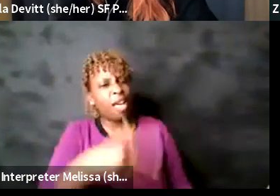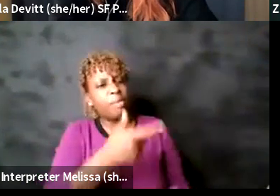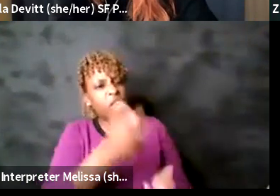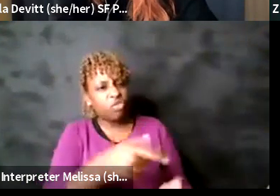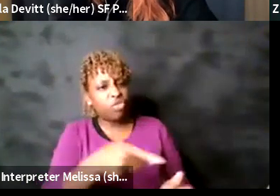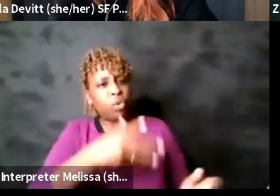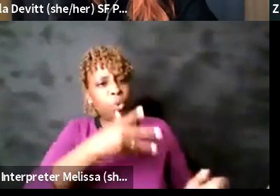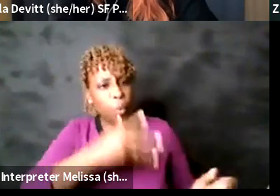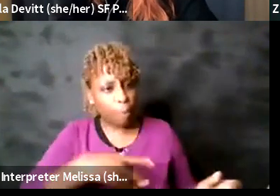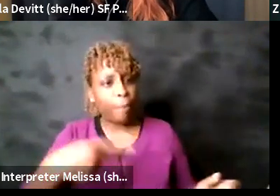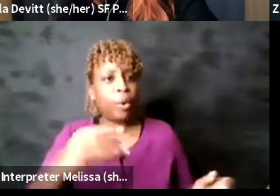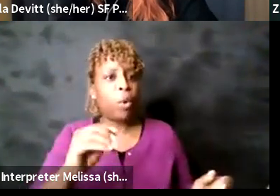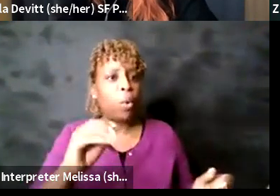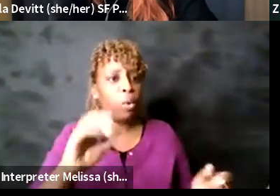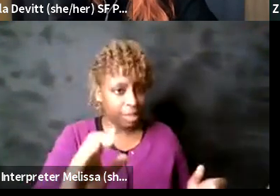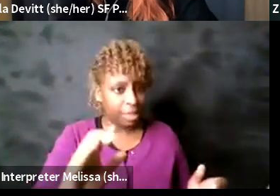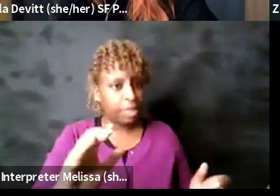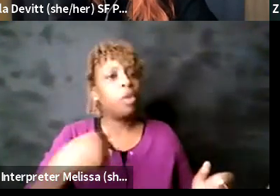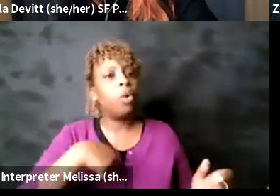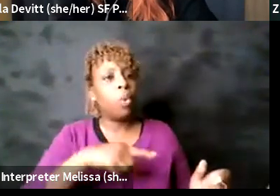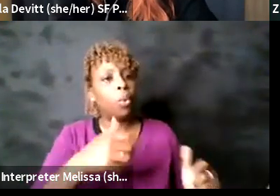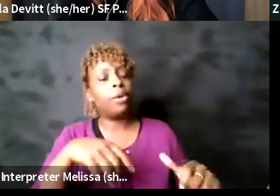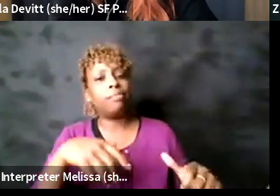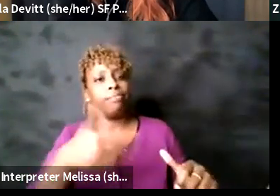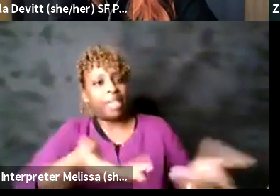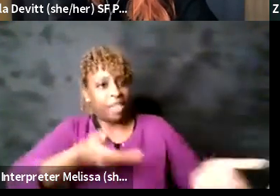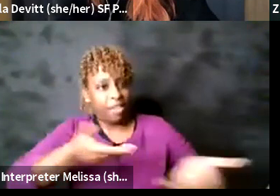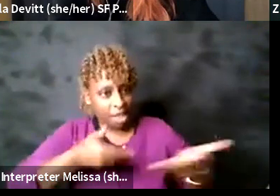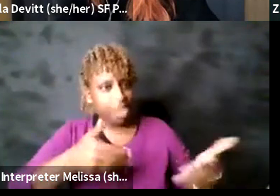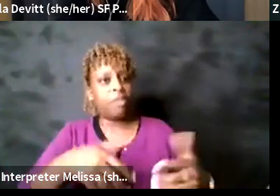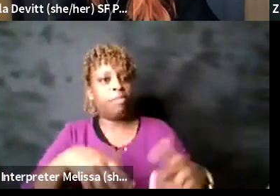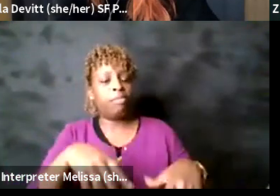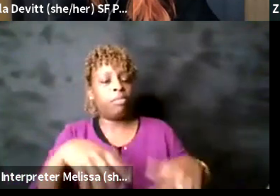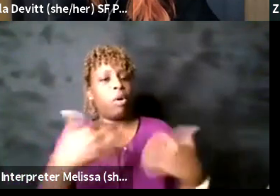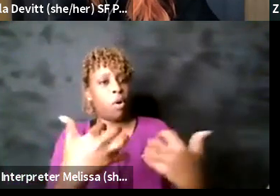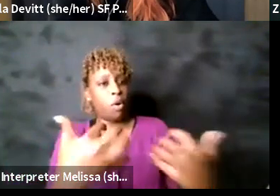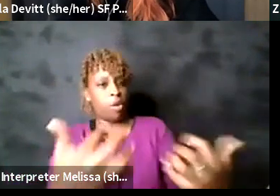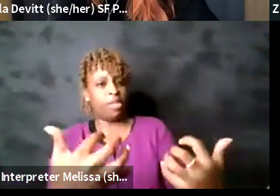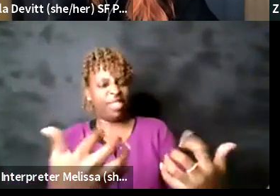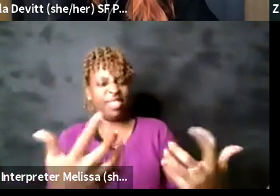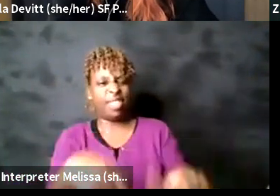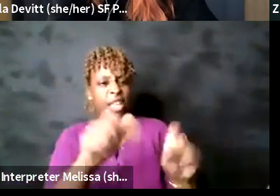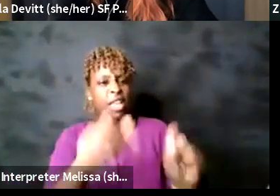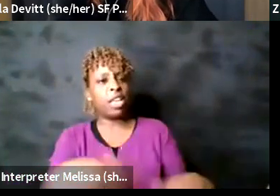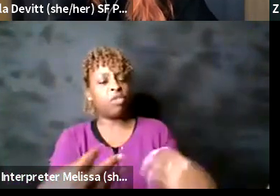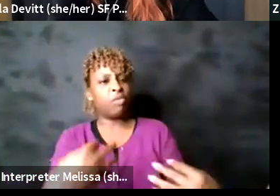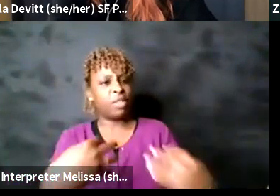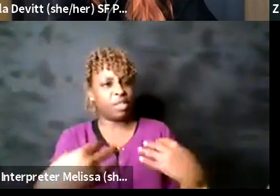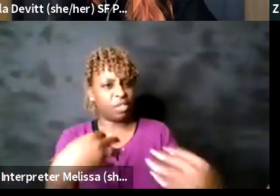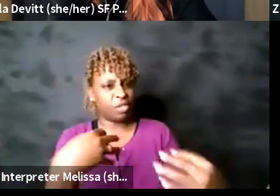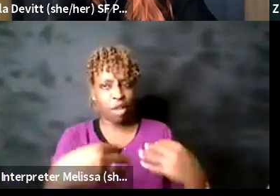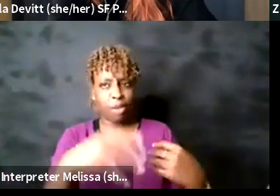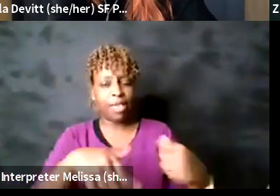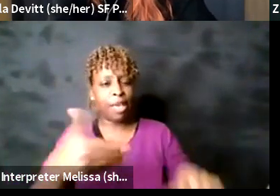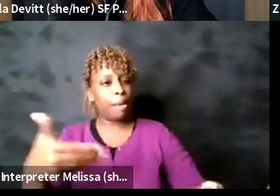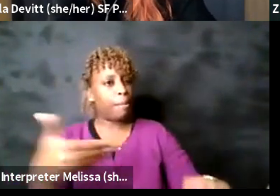audiences into our space as theater communities can you describe a little bit about what this power that these audience members feel like